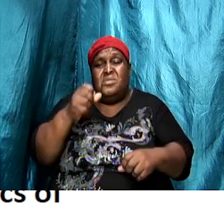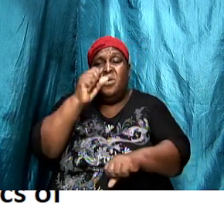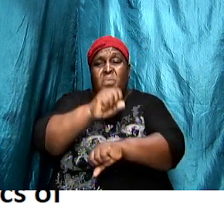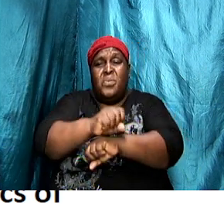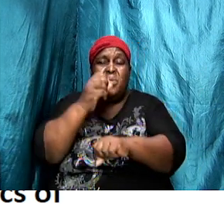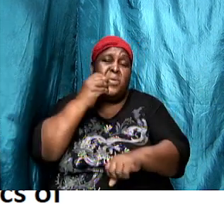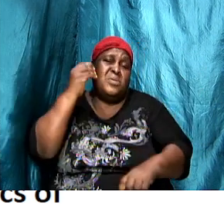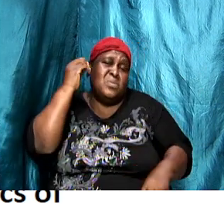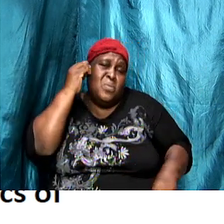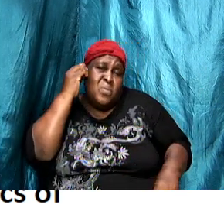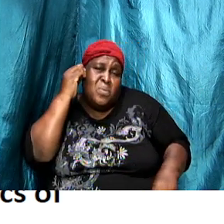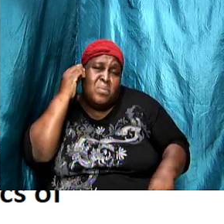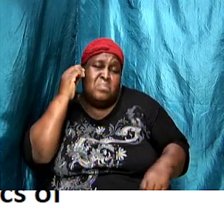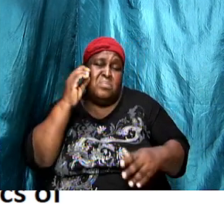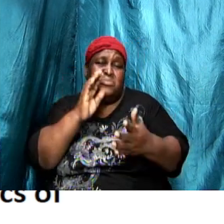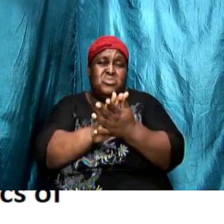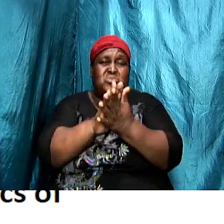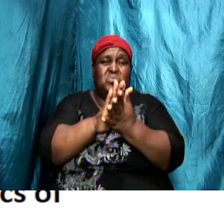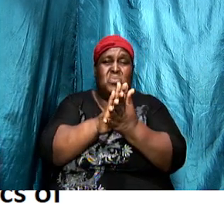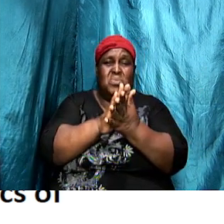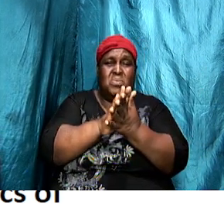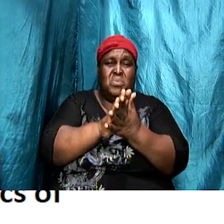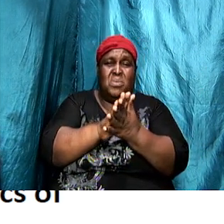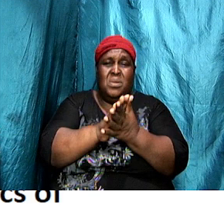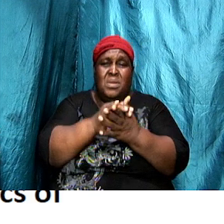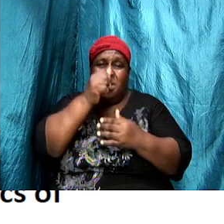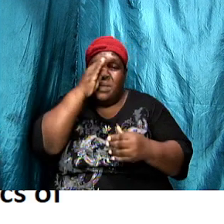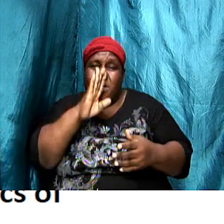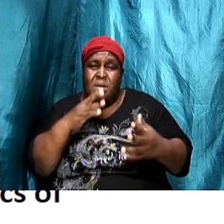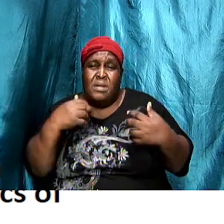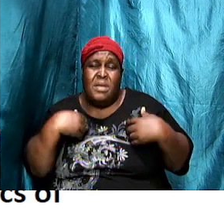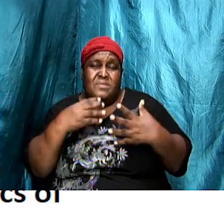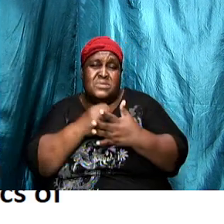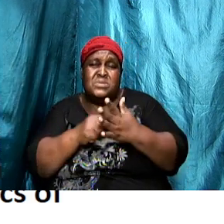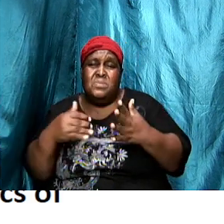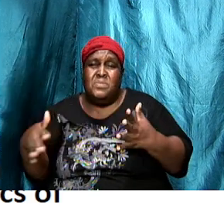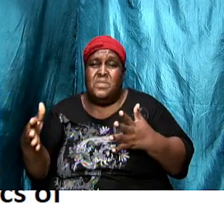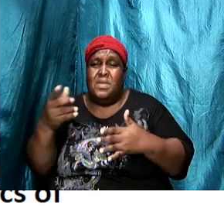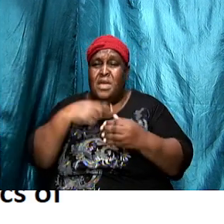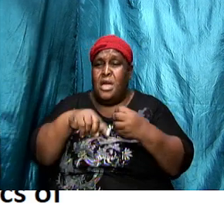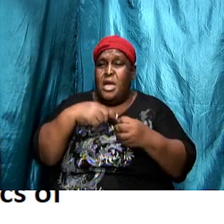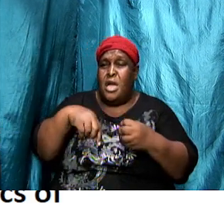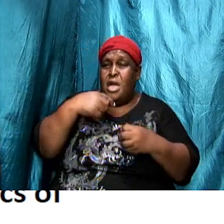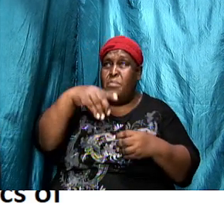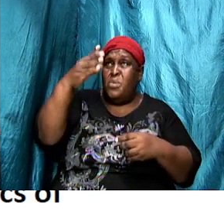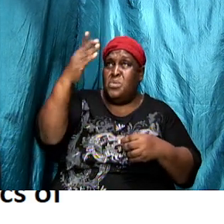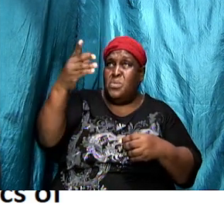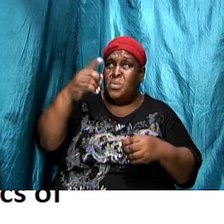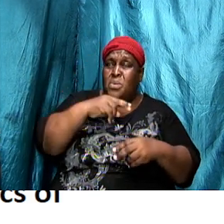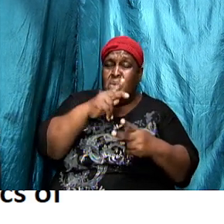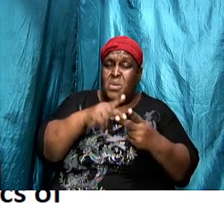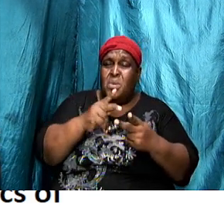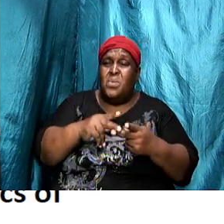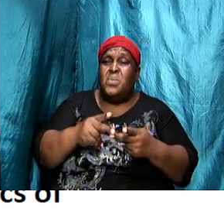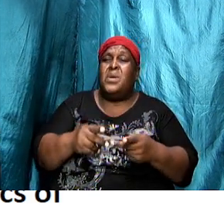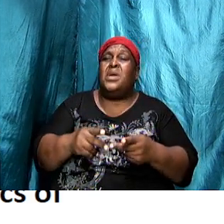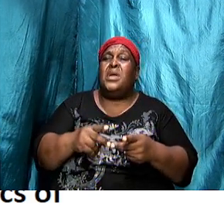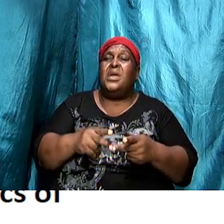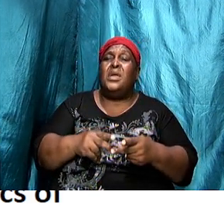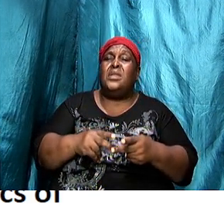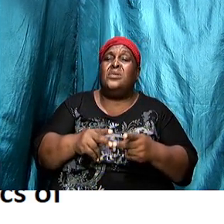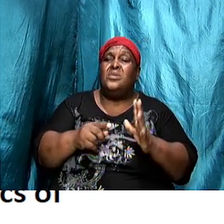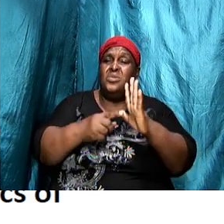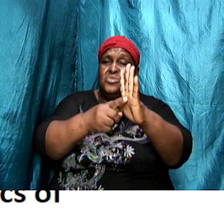wherever. He has something about him that when he presents himself he will present